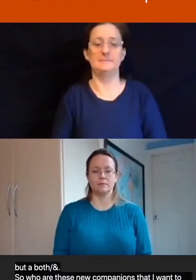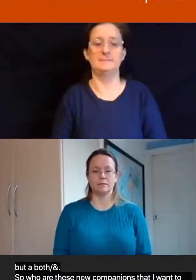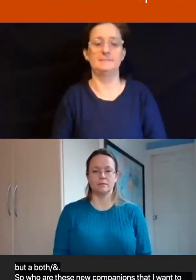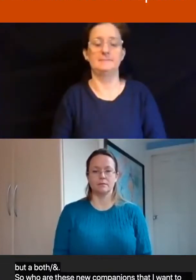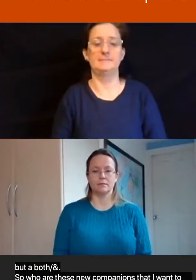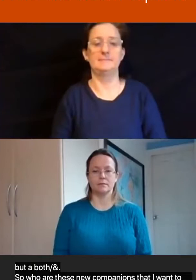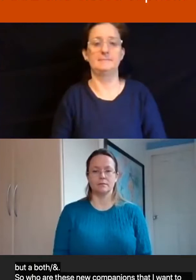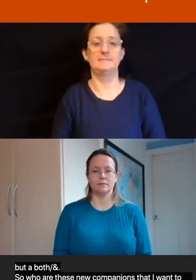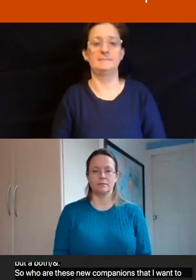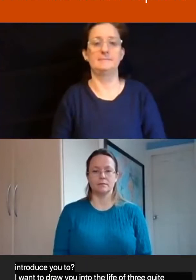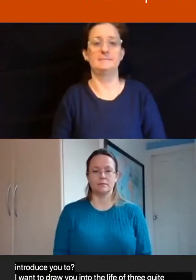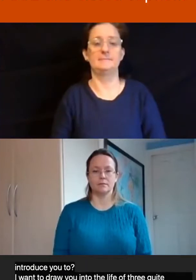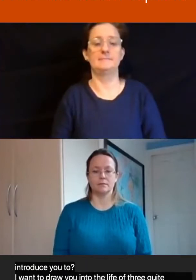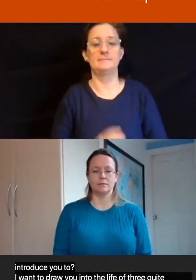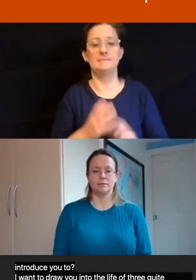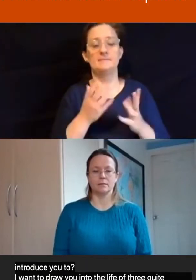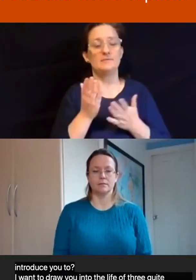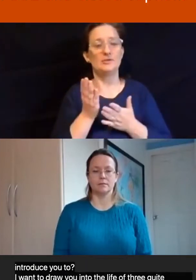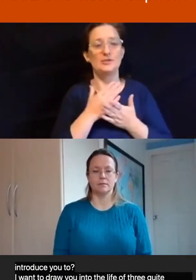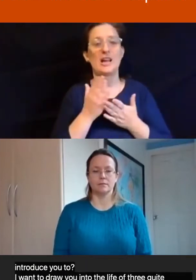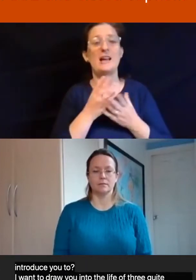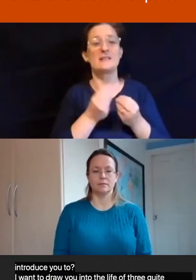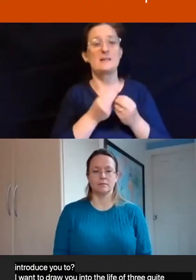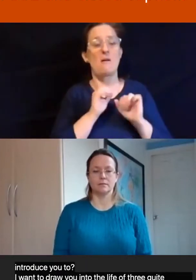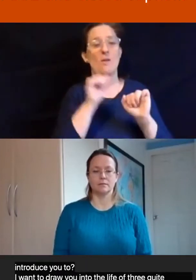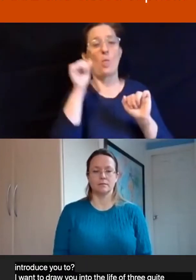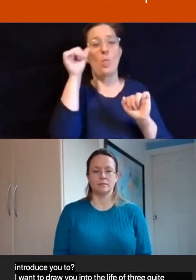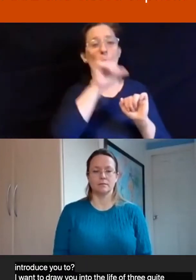share some of the wisdom that they have drawn me into.